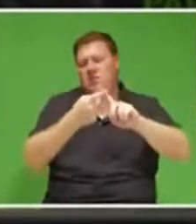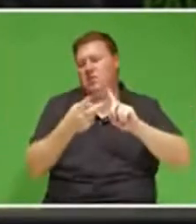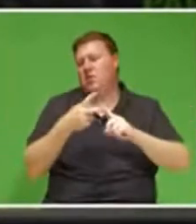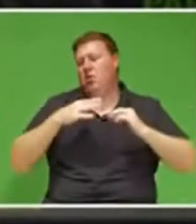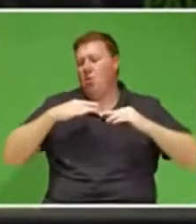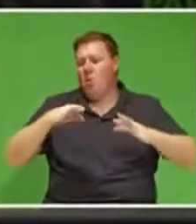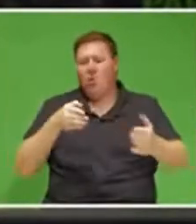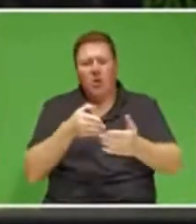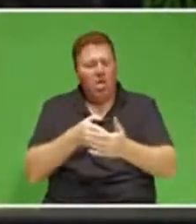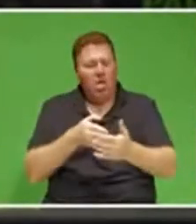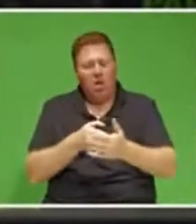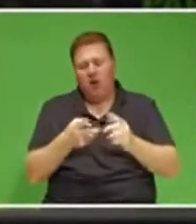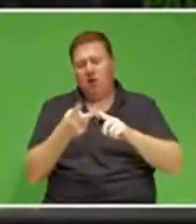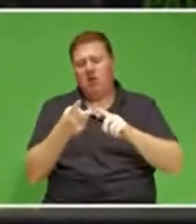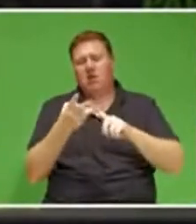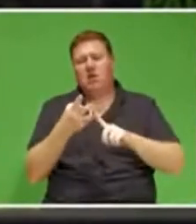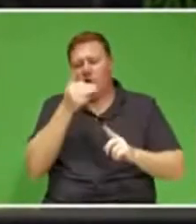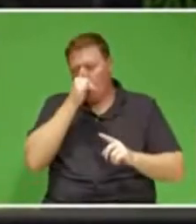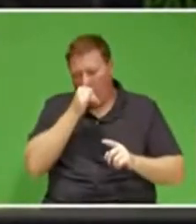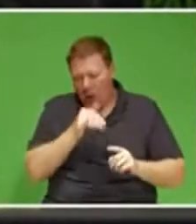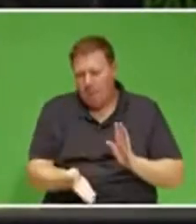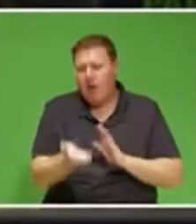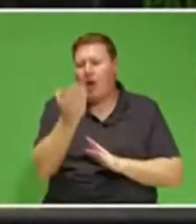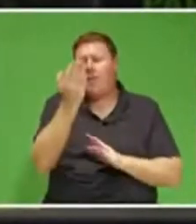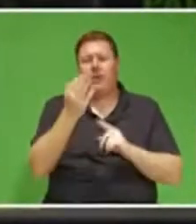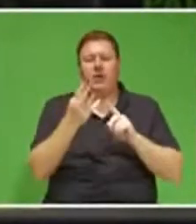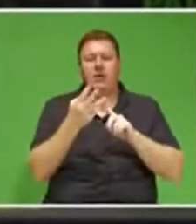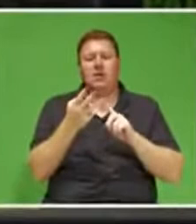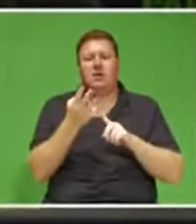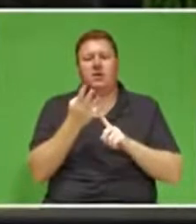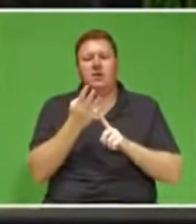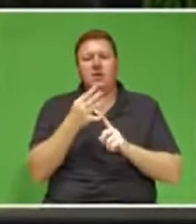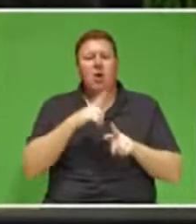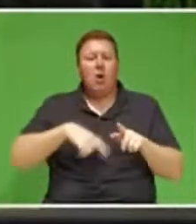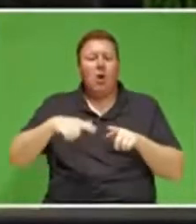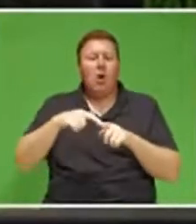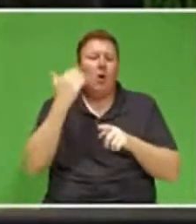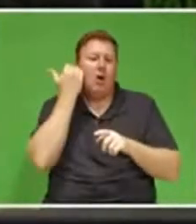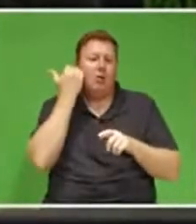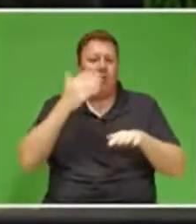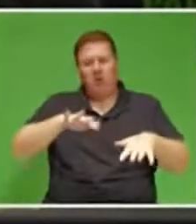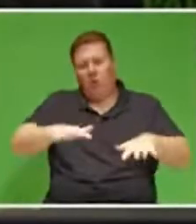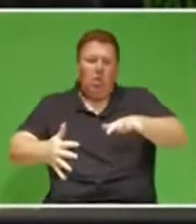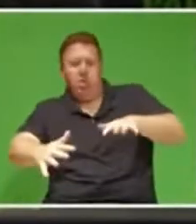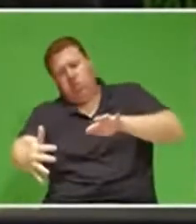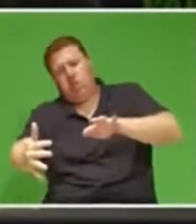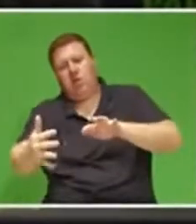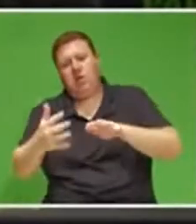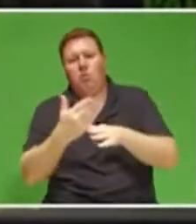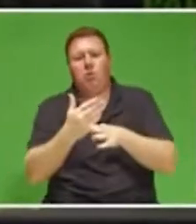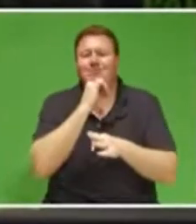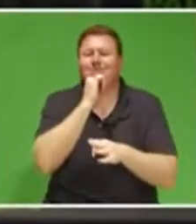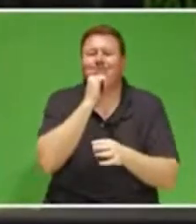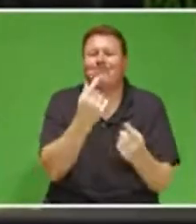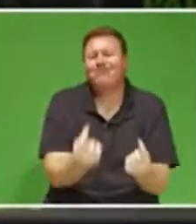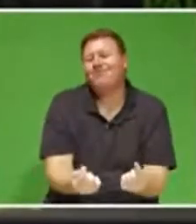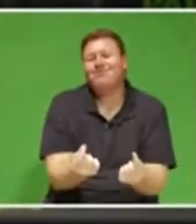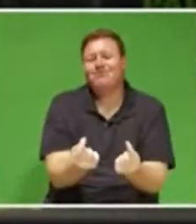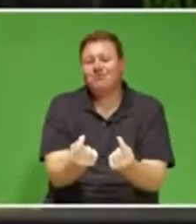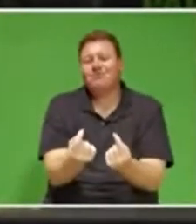interruptions, rising crime, and instability in local government. That, we admit,